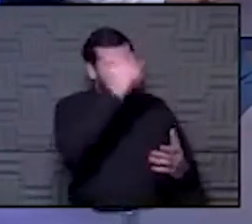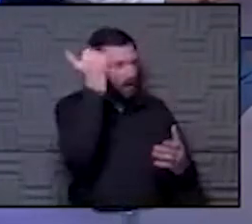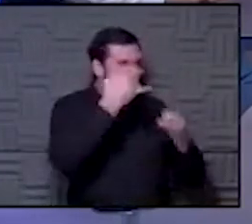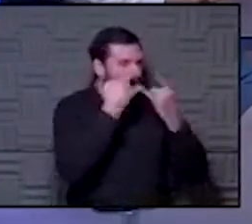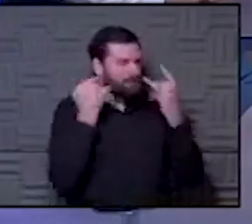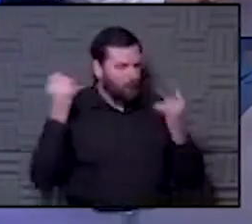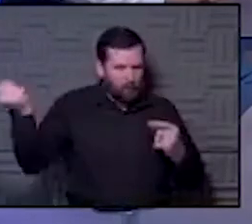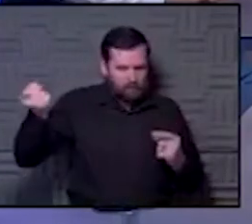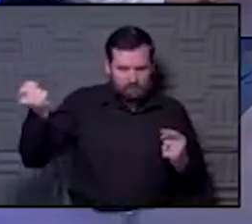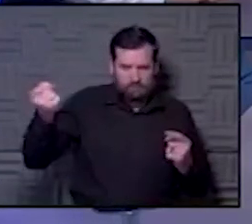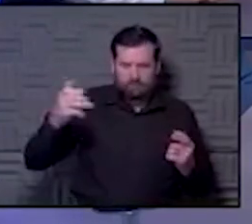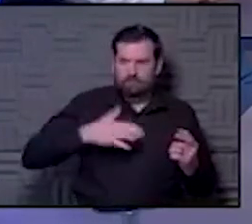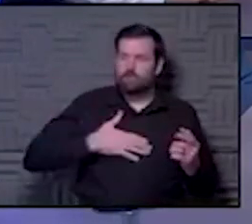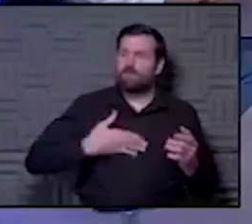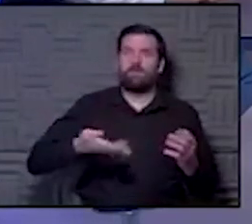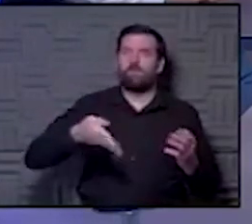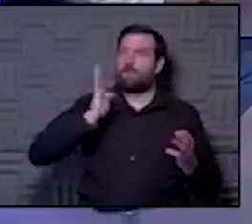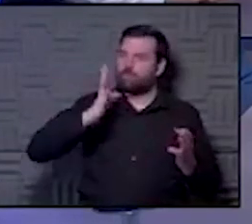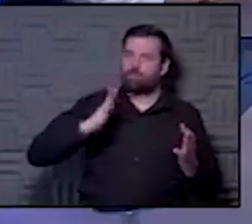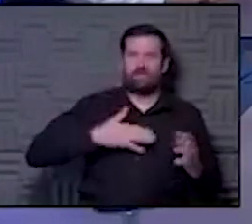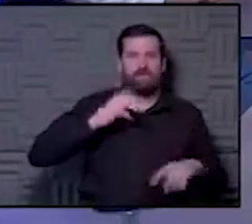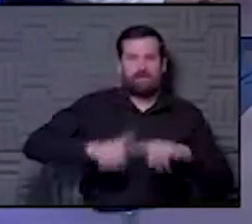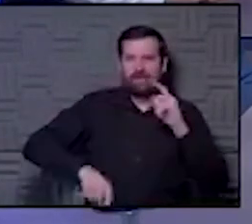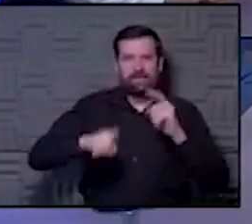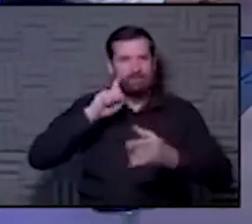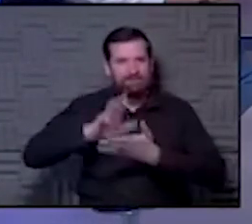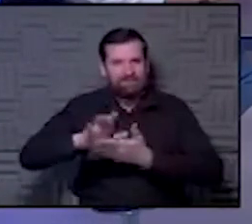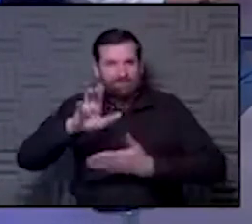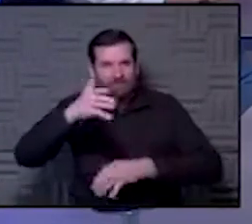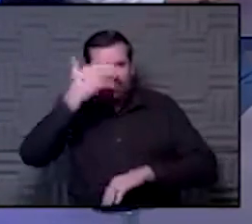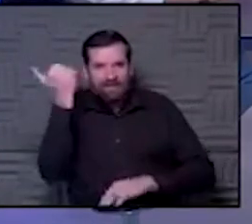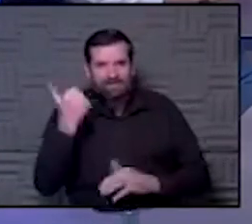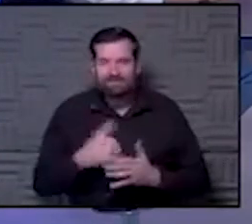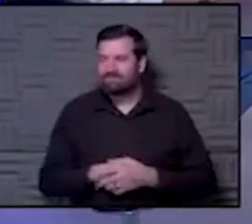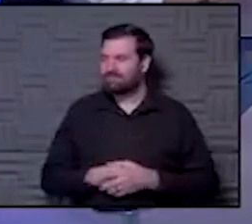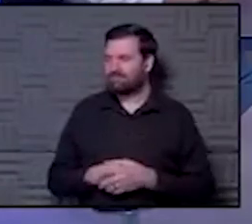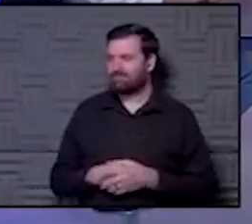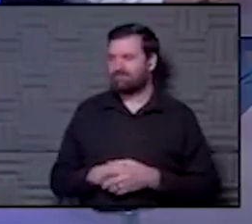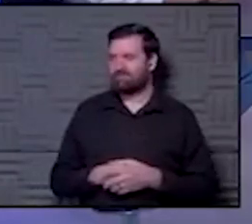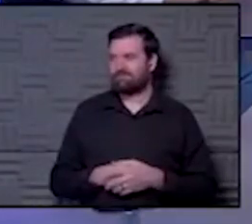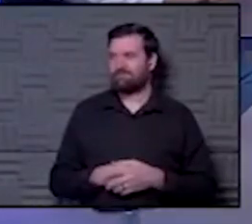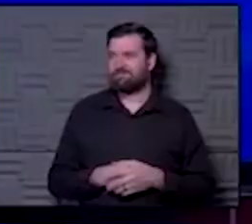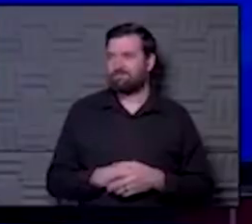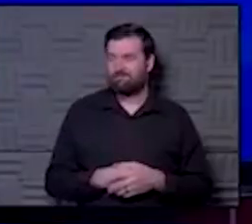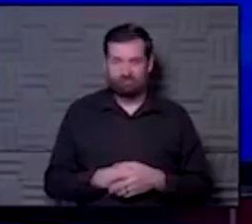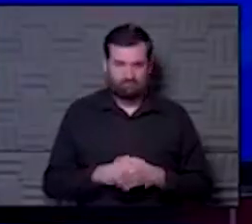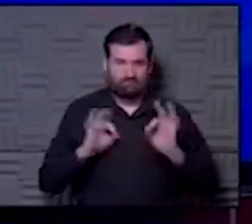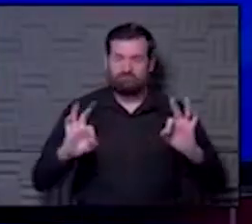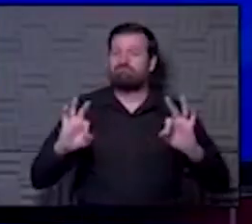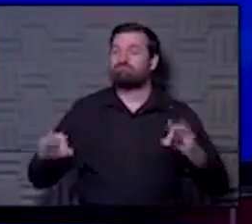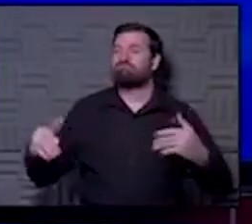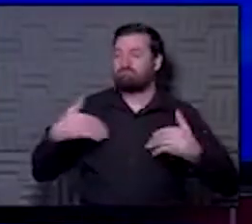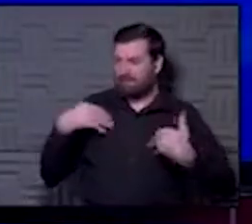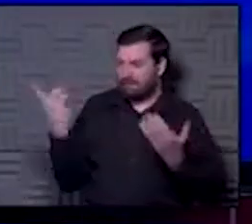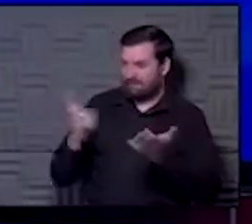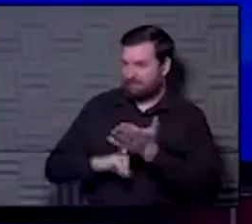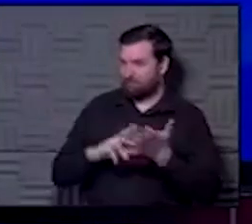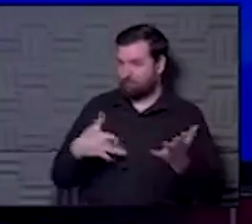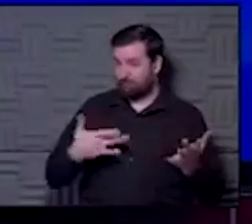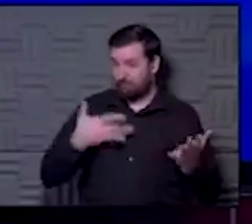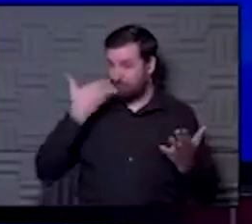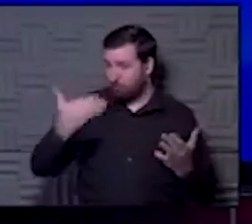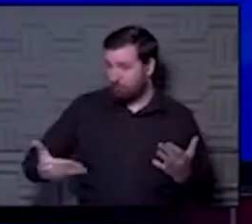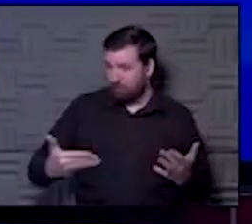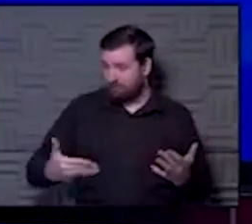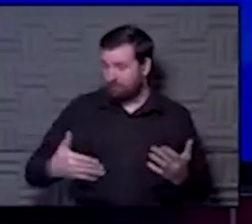Wait a second. Time out. Oh my gosh. I can't believe I did that. There we go. Okay. Okay. My mask is back on. Great. Yep. I've got my signature. I feel good.